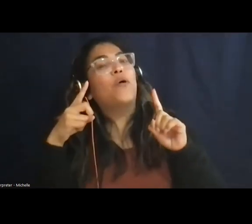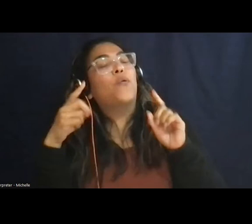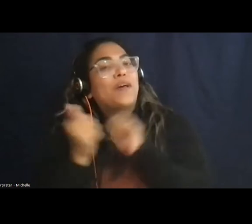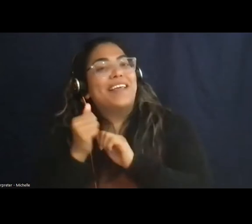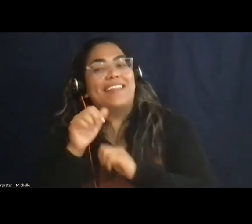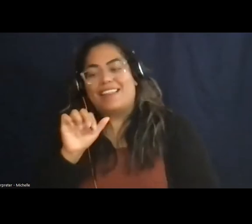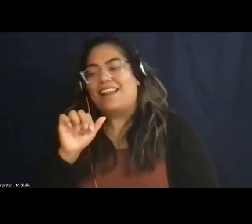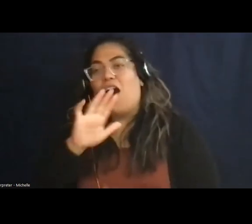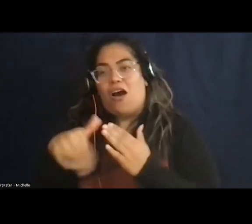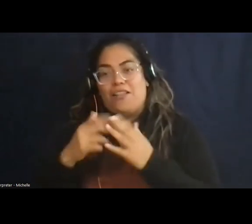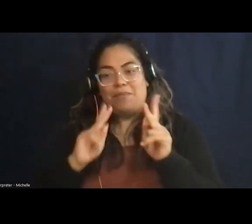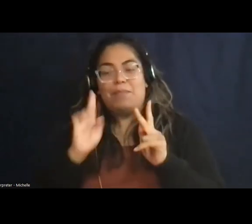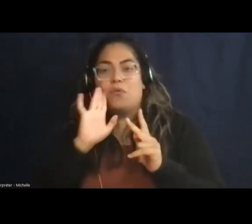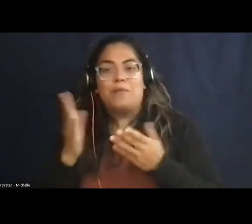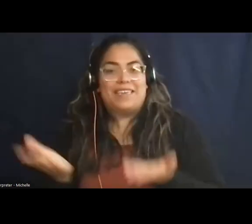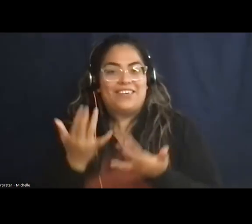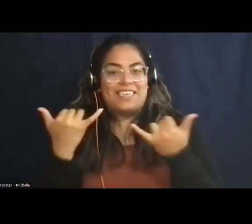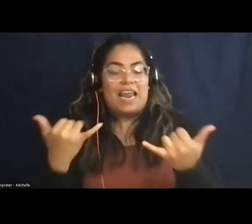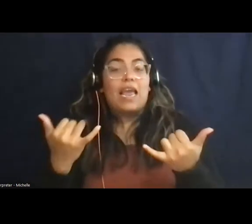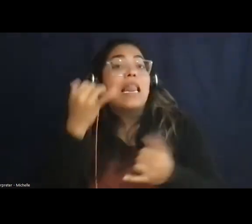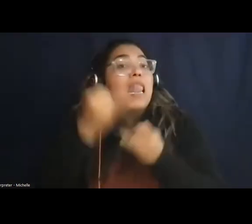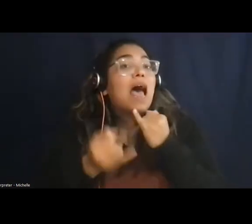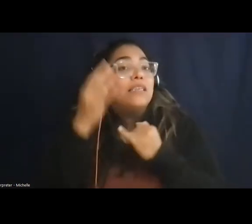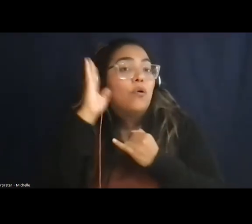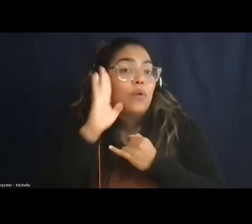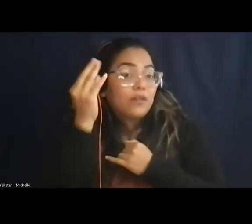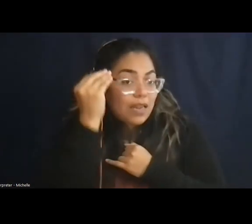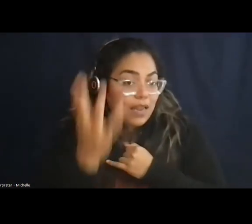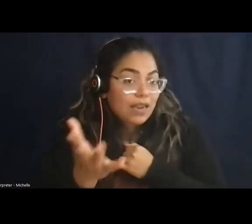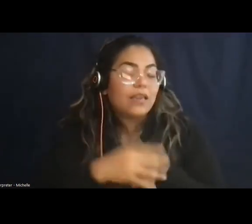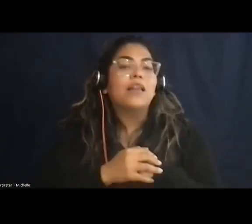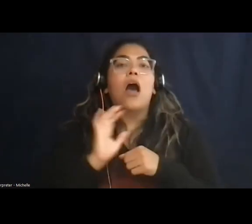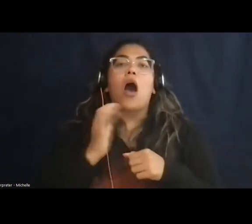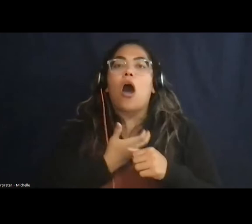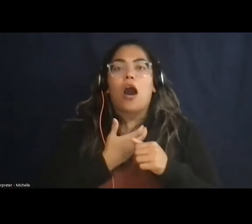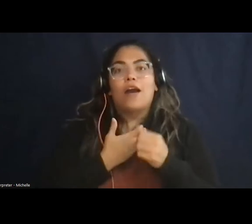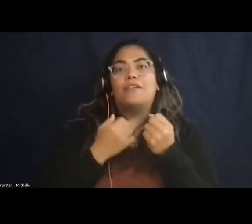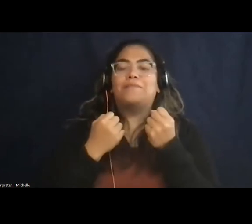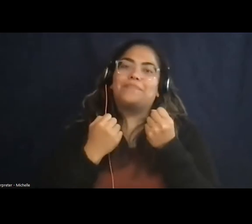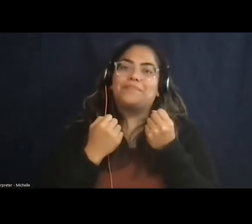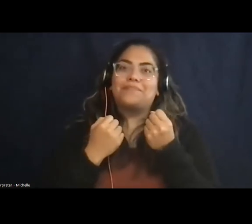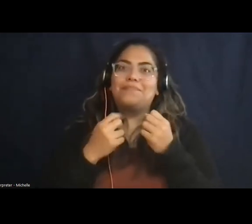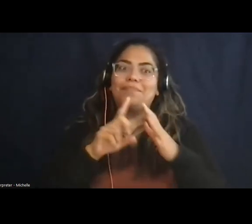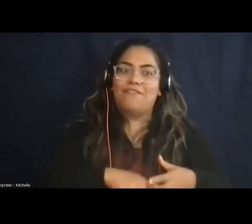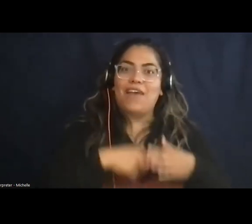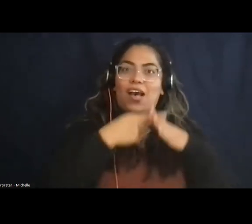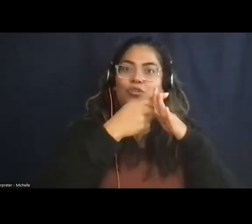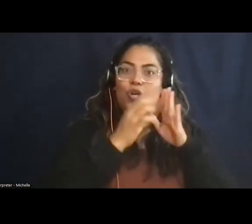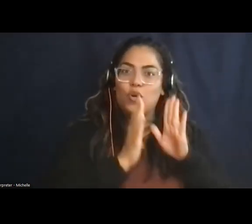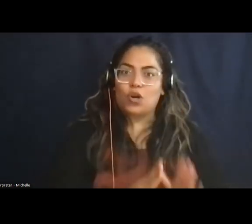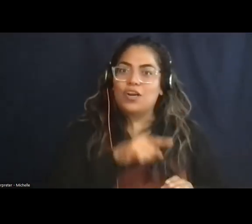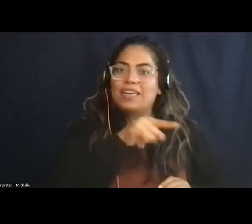be present today. And the last thing I did want to mention is that our founder, Liz Putnam, who